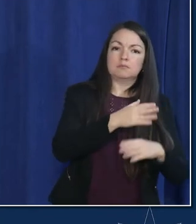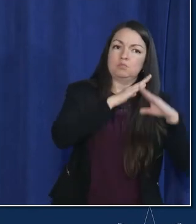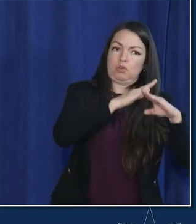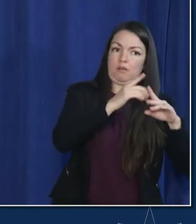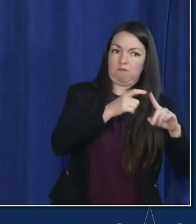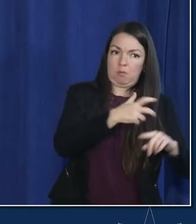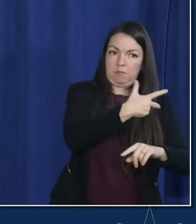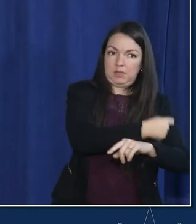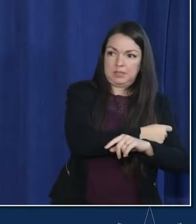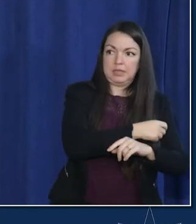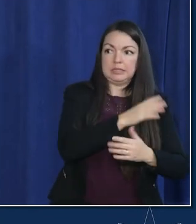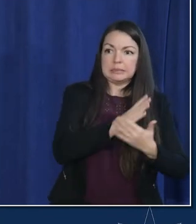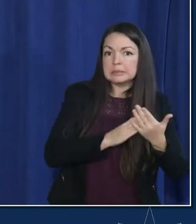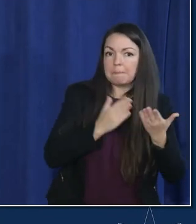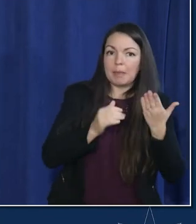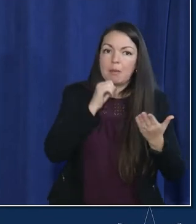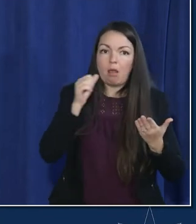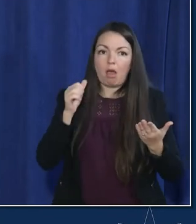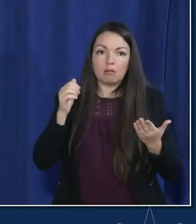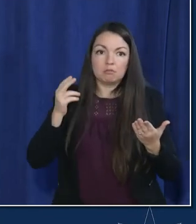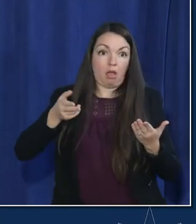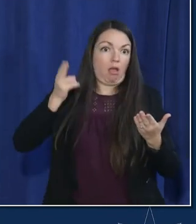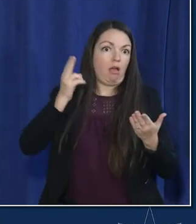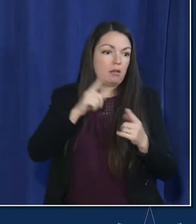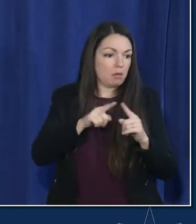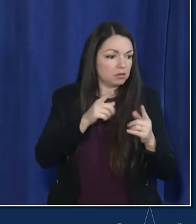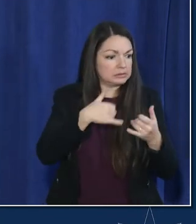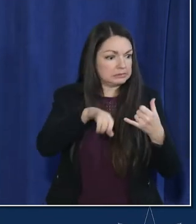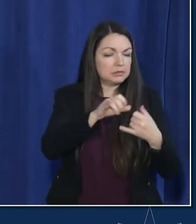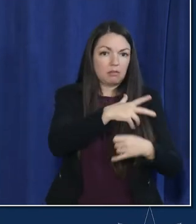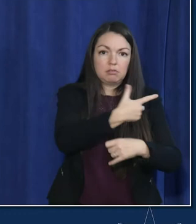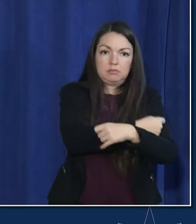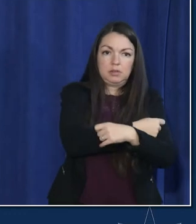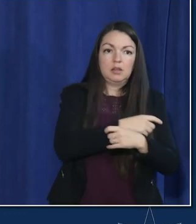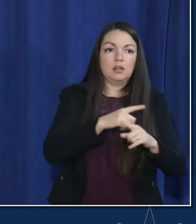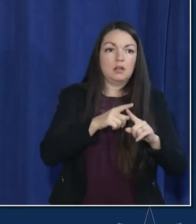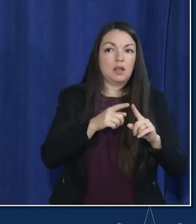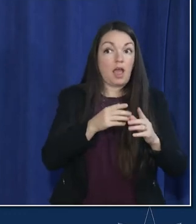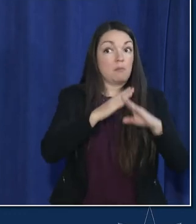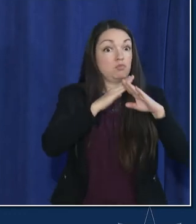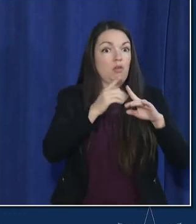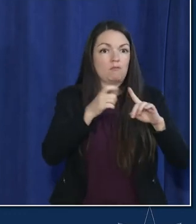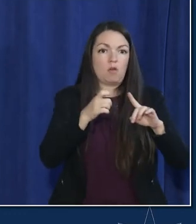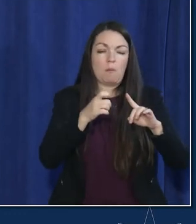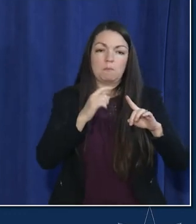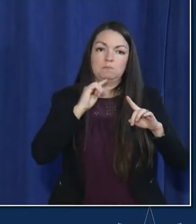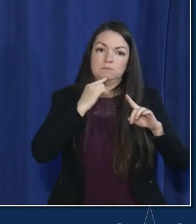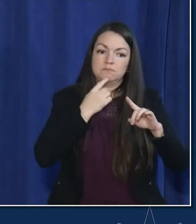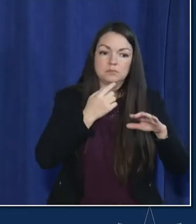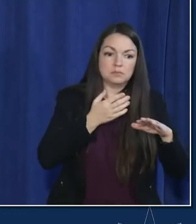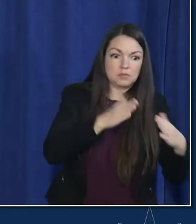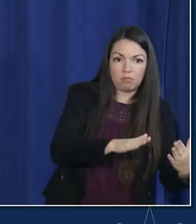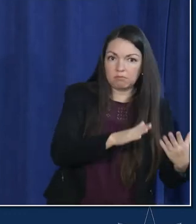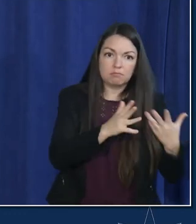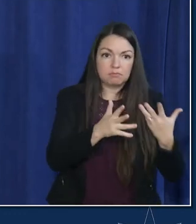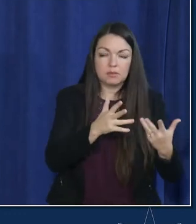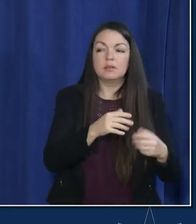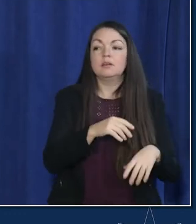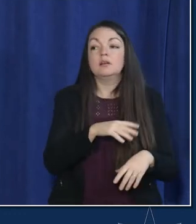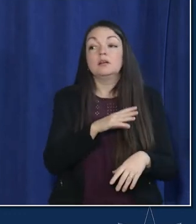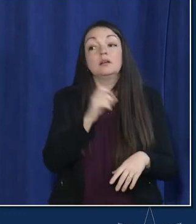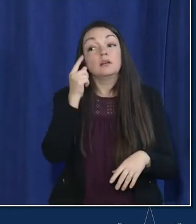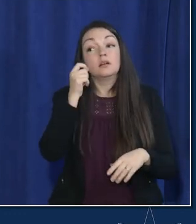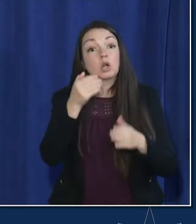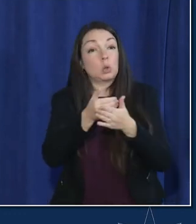protection including from the more severe outcomes the last thing i'll note is these new drugs that are not yet